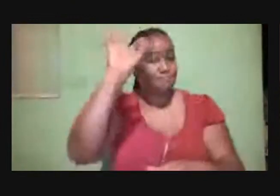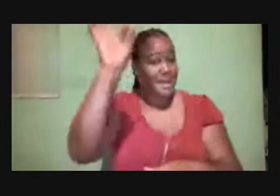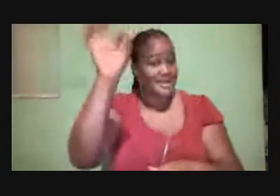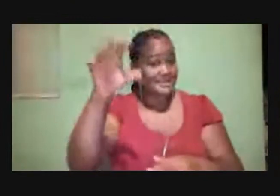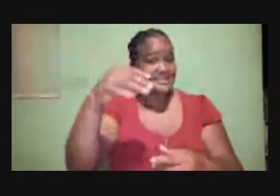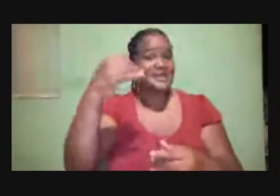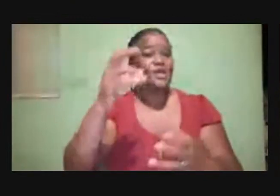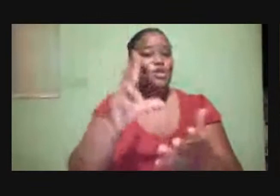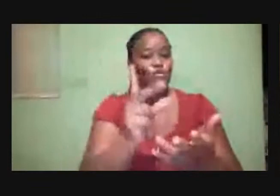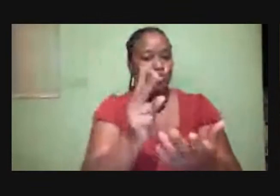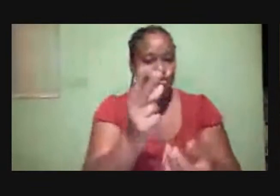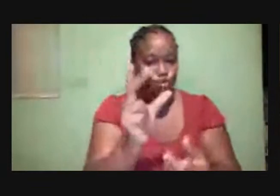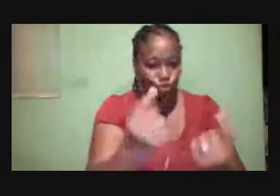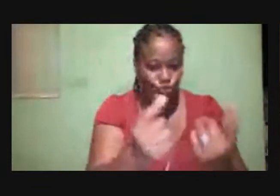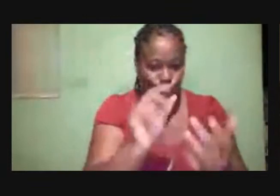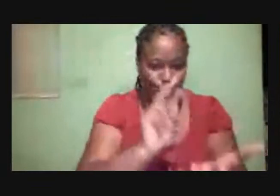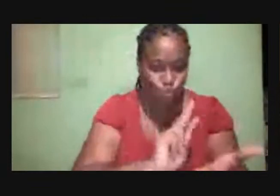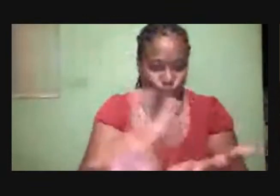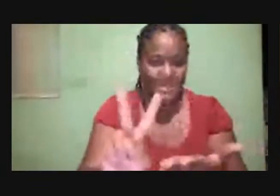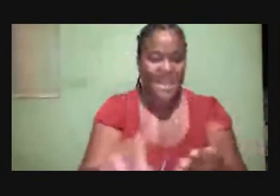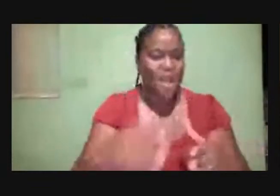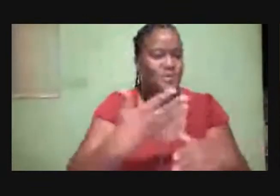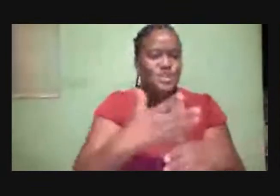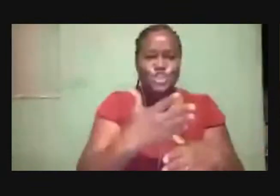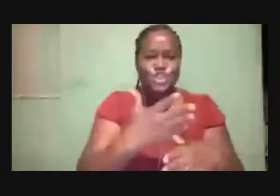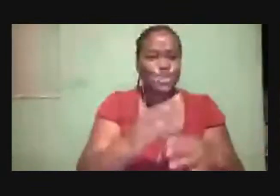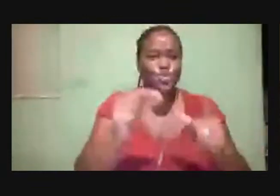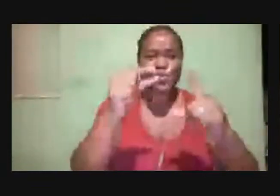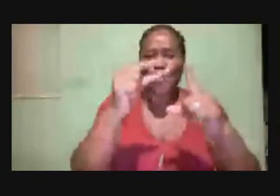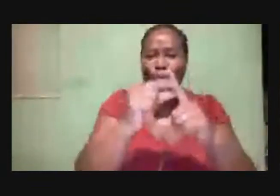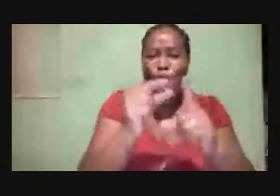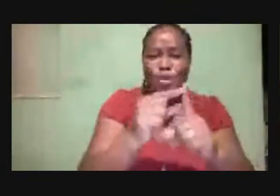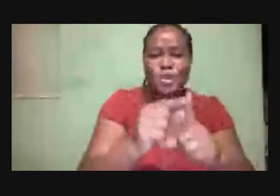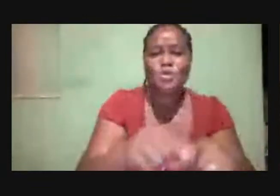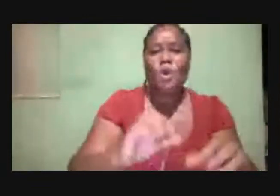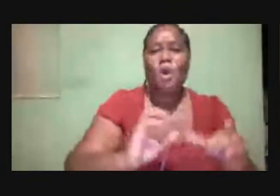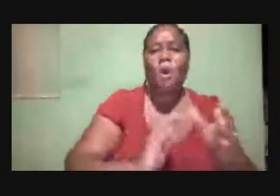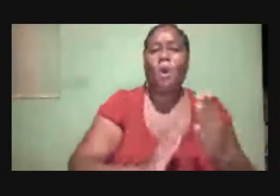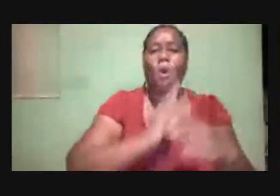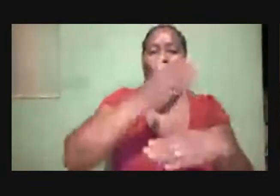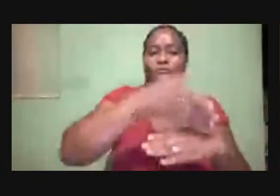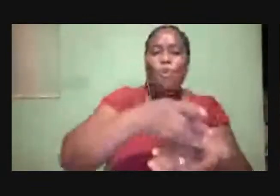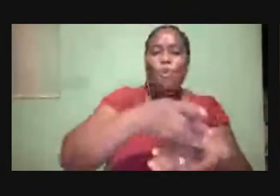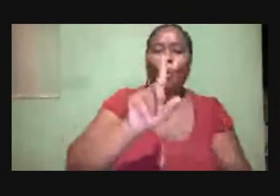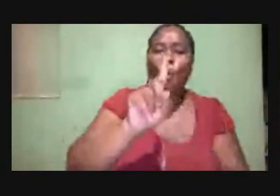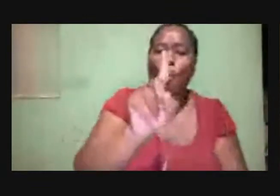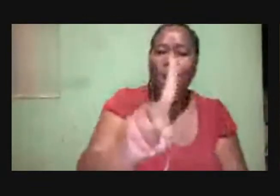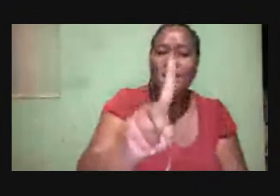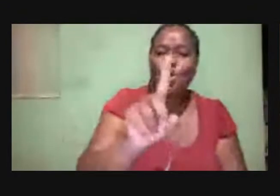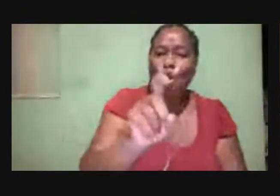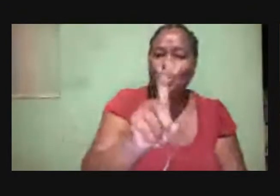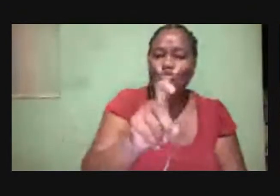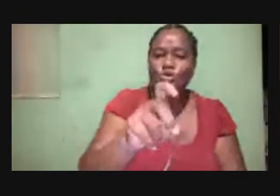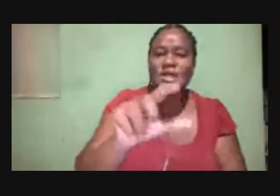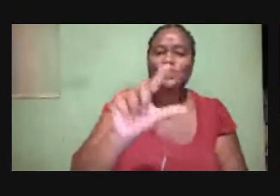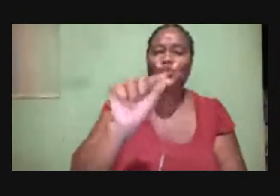sharing the word. And at the end of those two weeks, over 129 precious souls were baptized.